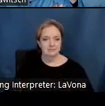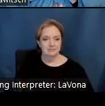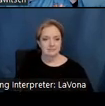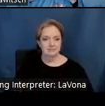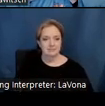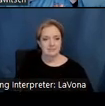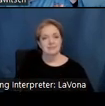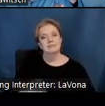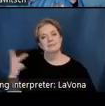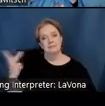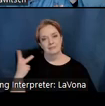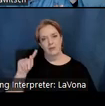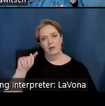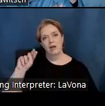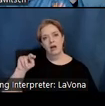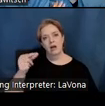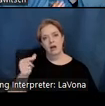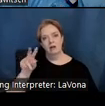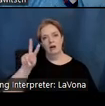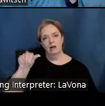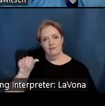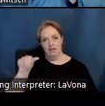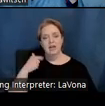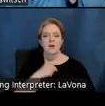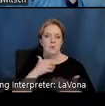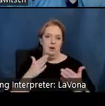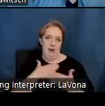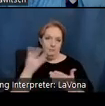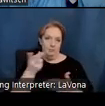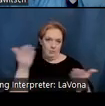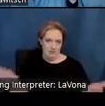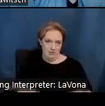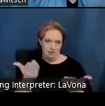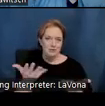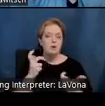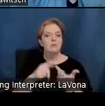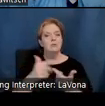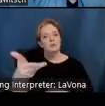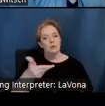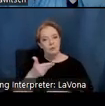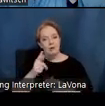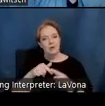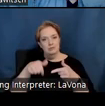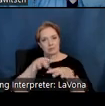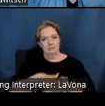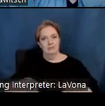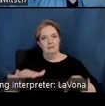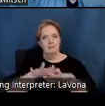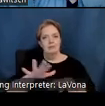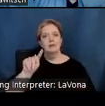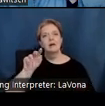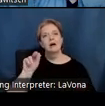We are Tongva, and we are glad that you are here with us today and we wish to welcome you to Tovangar, the Tongva World.